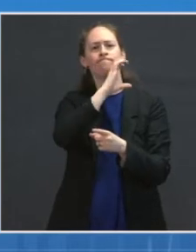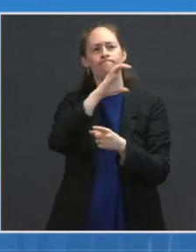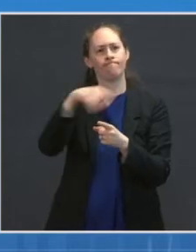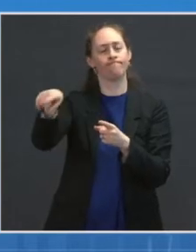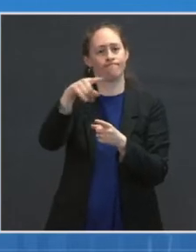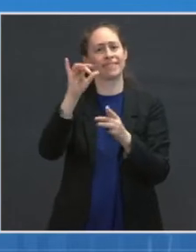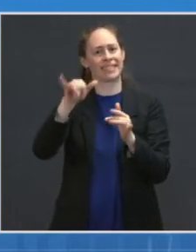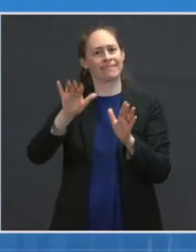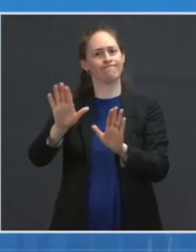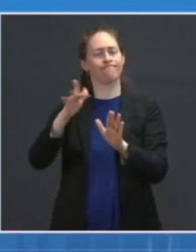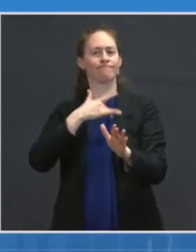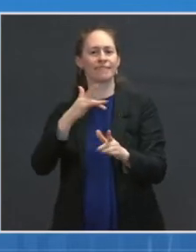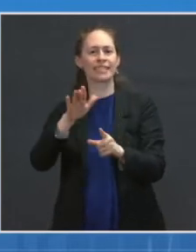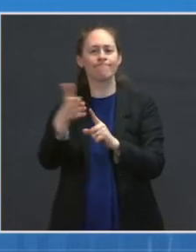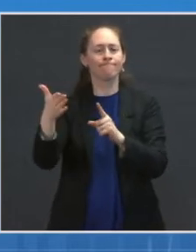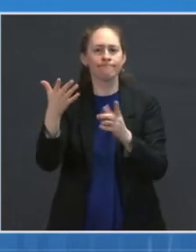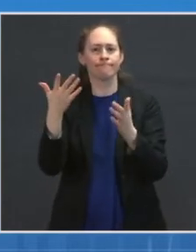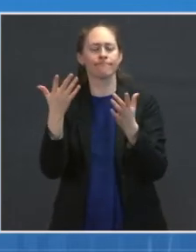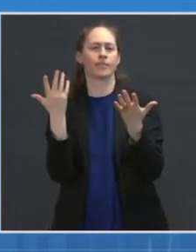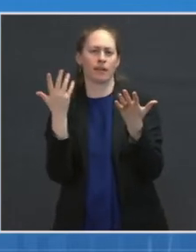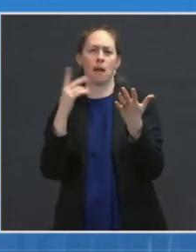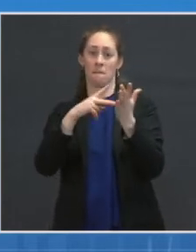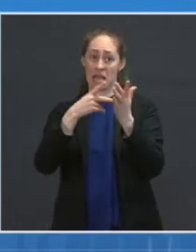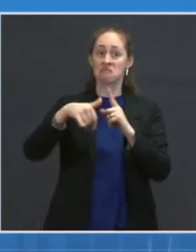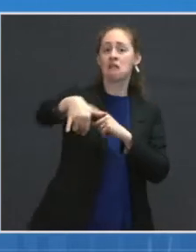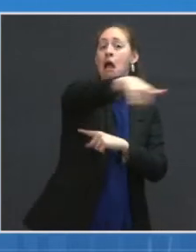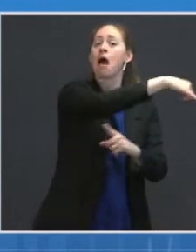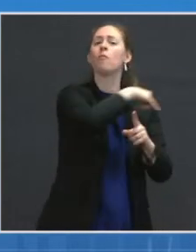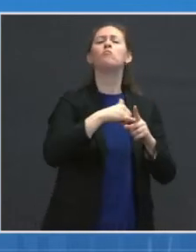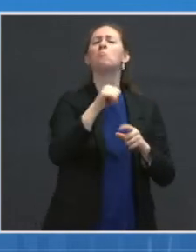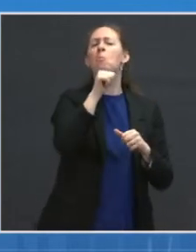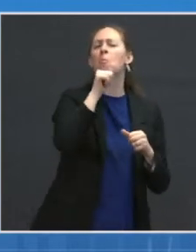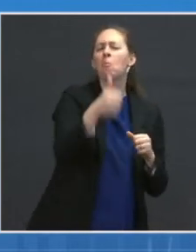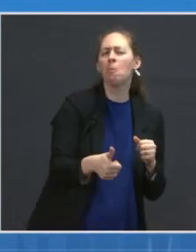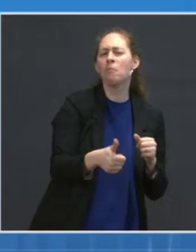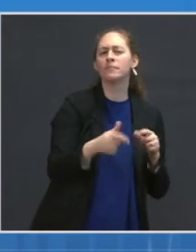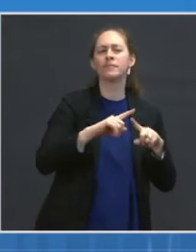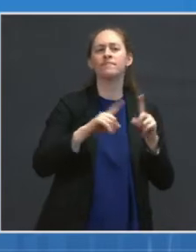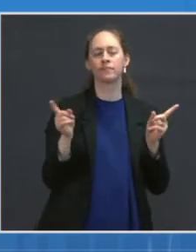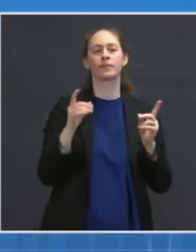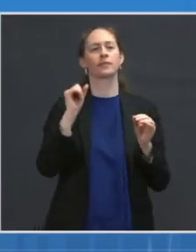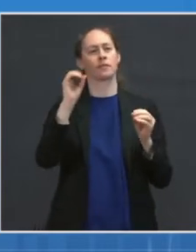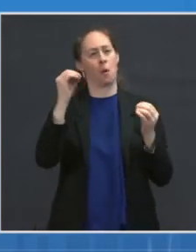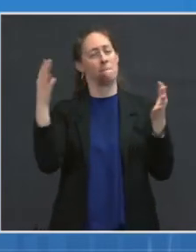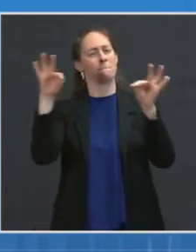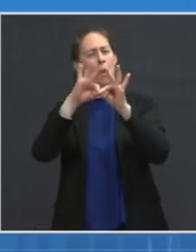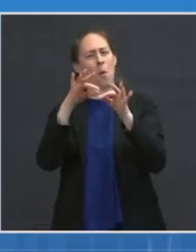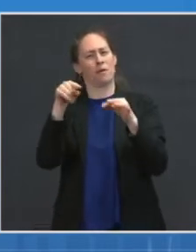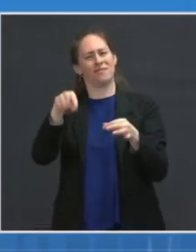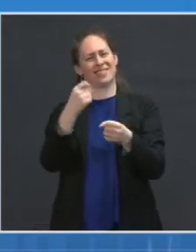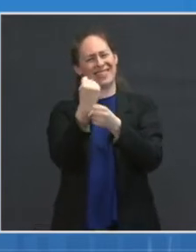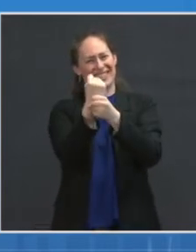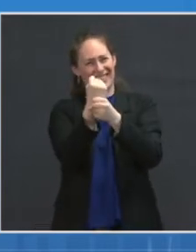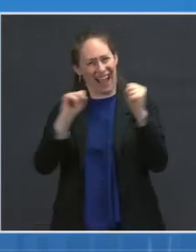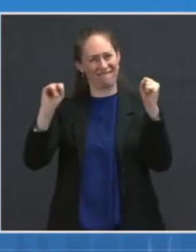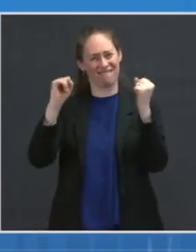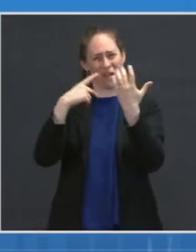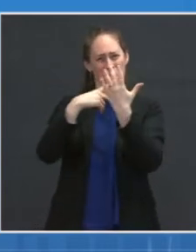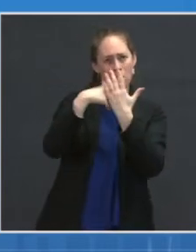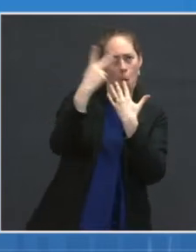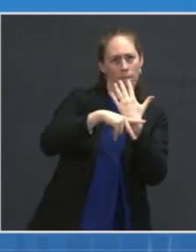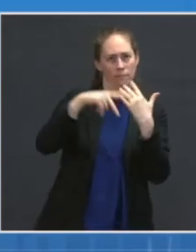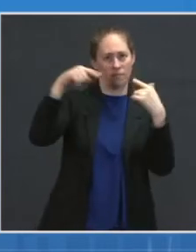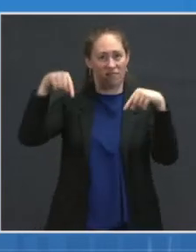implemented the most comprehensive vaccine safety monitoring system program in our history, and the data